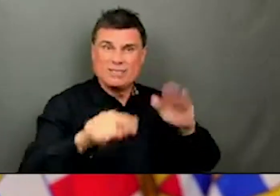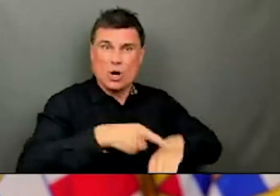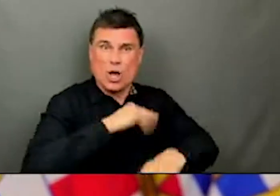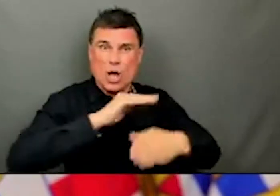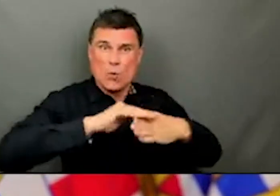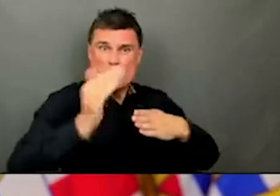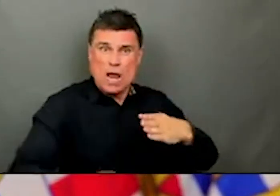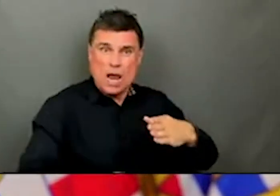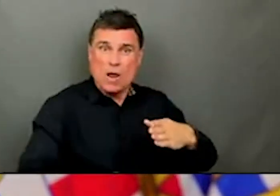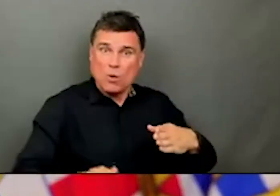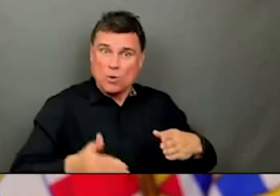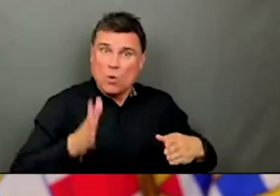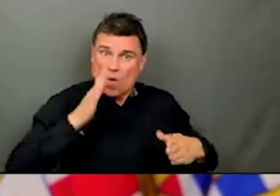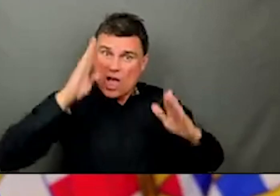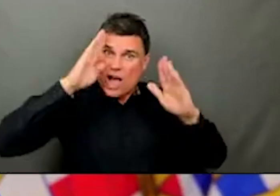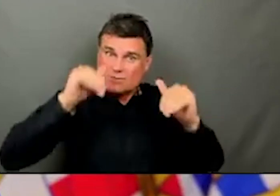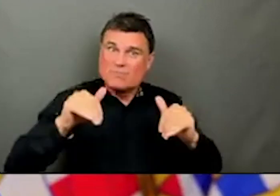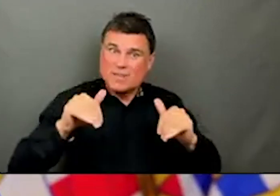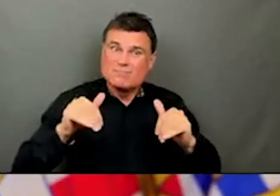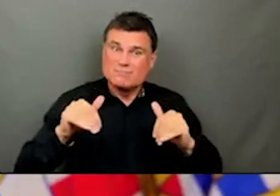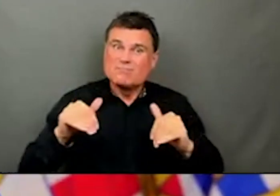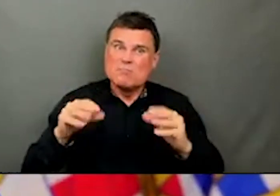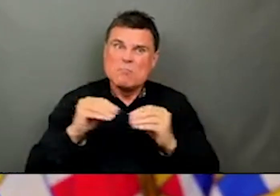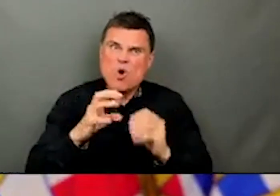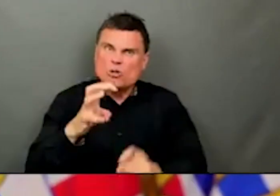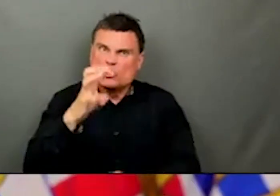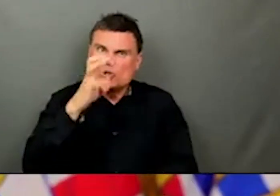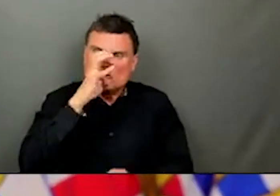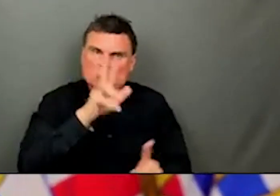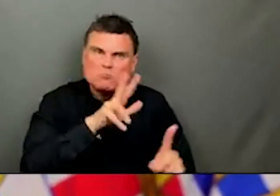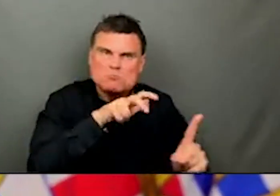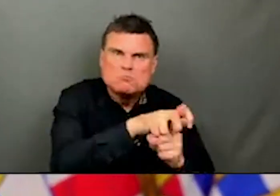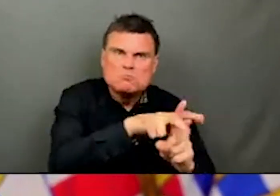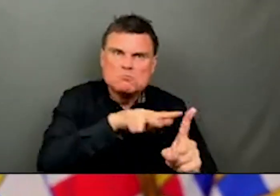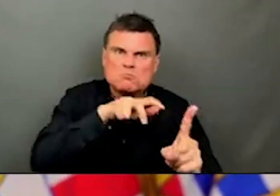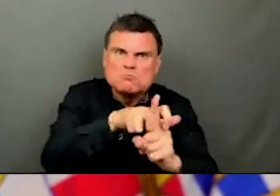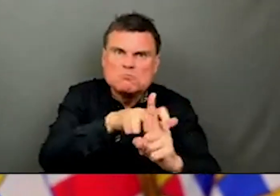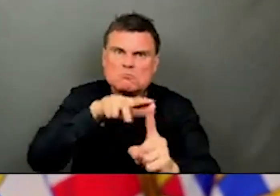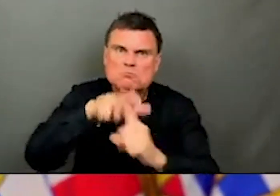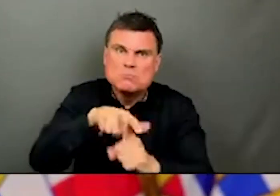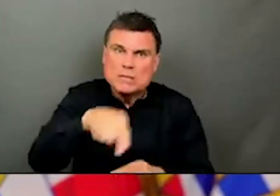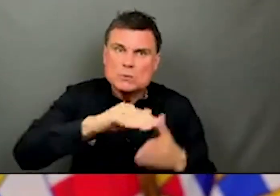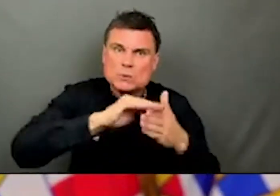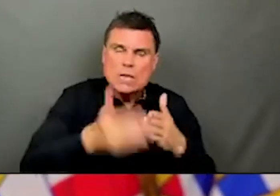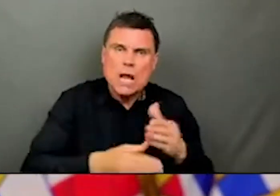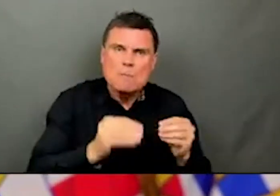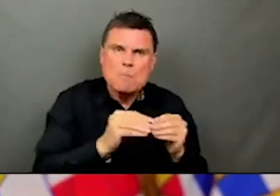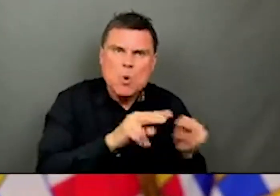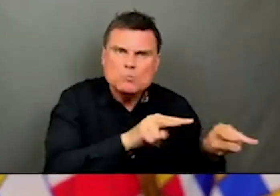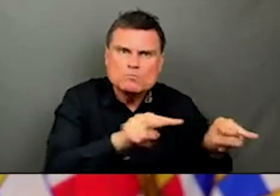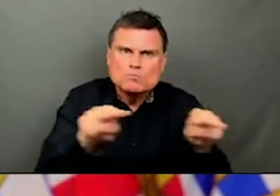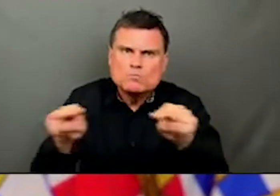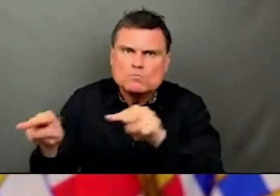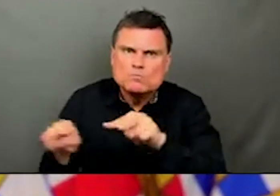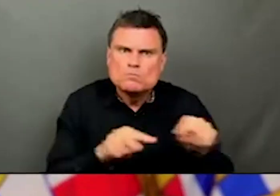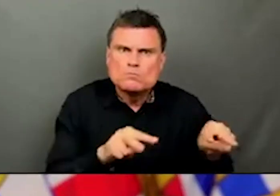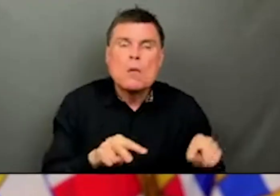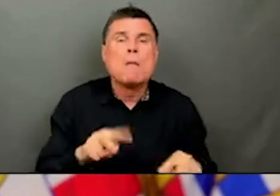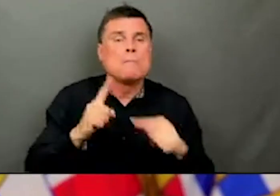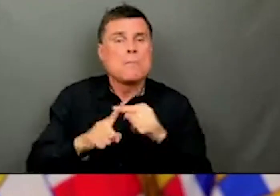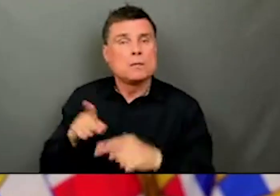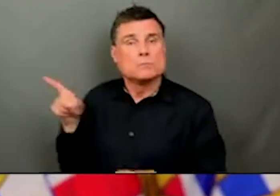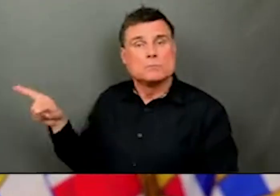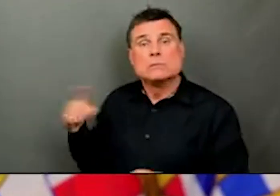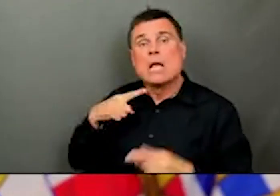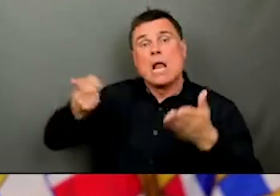expect more enforcement this weekend. And also, when it comes to the reopening plan that's going to be unveiled on Tuesday,